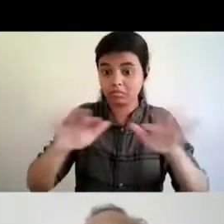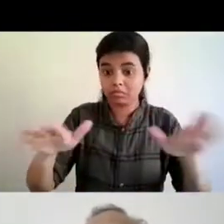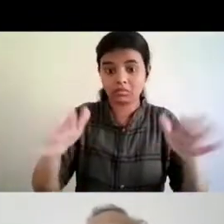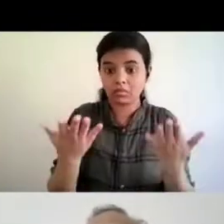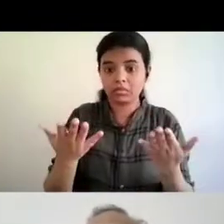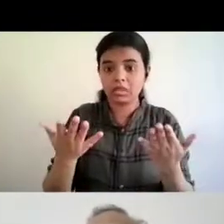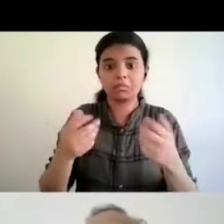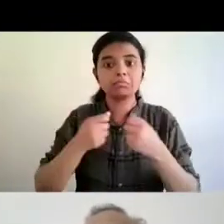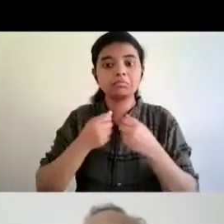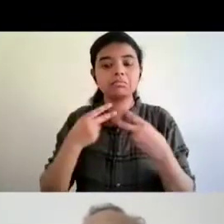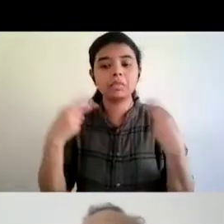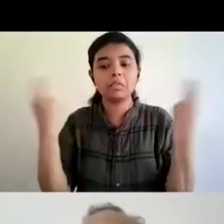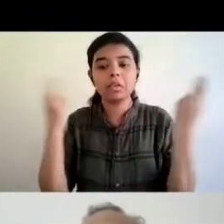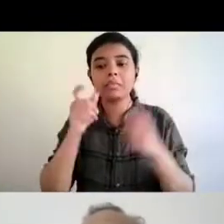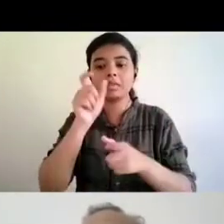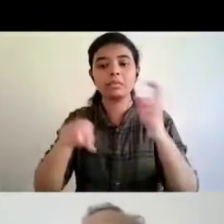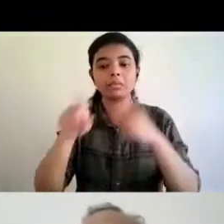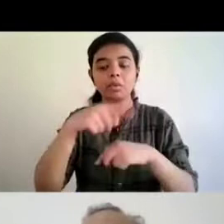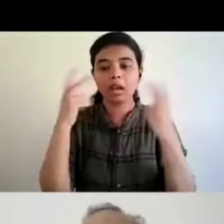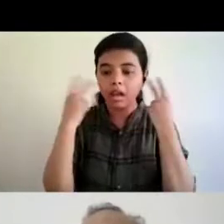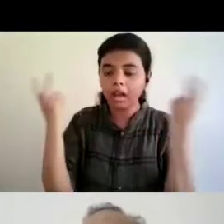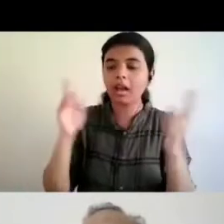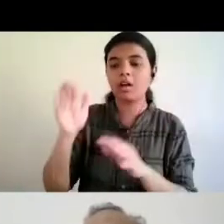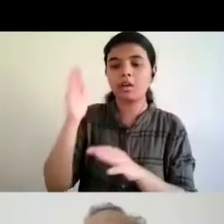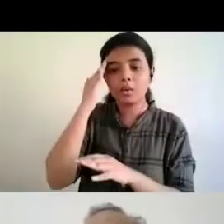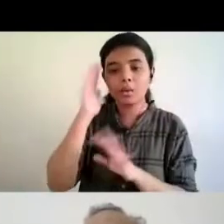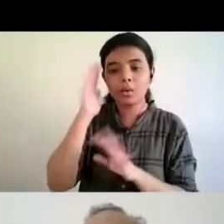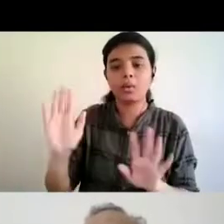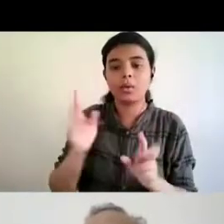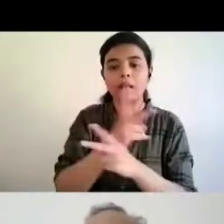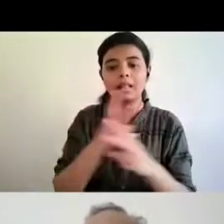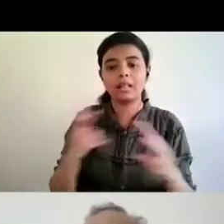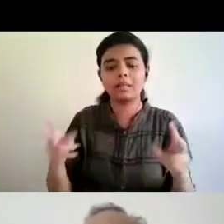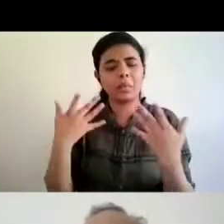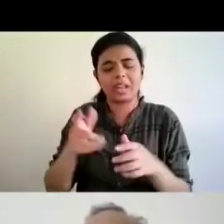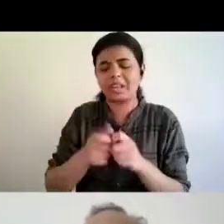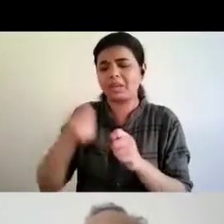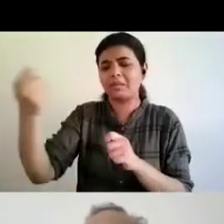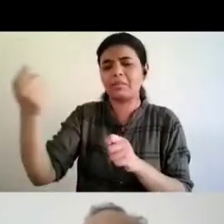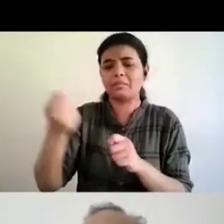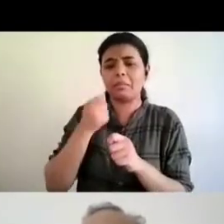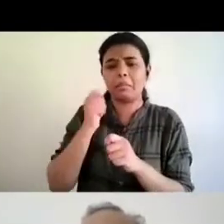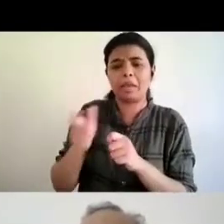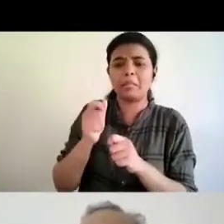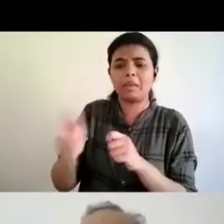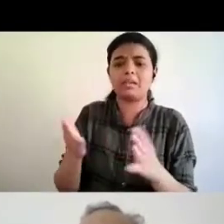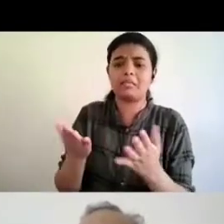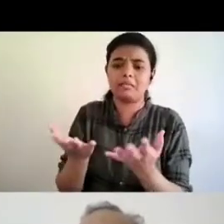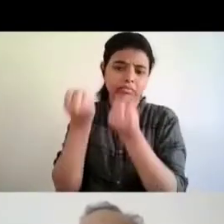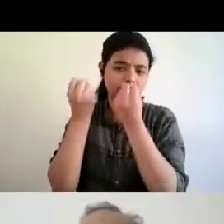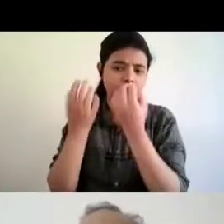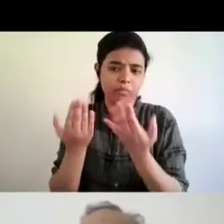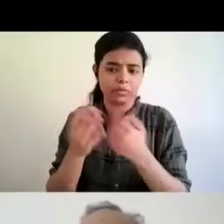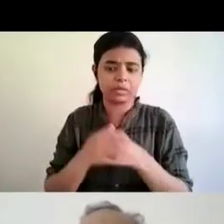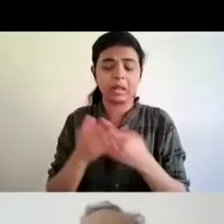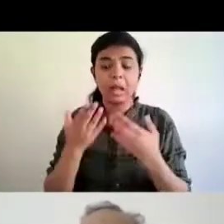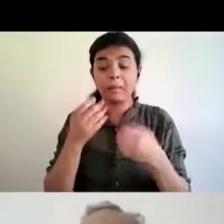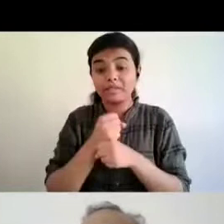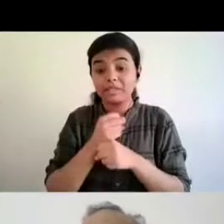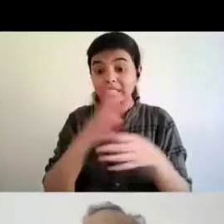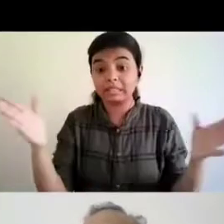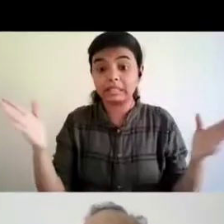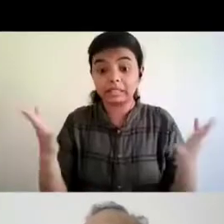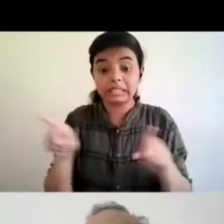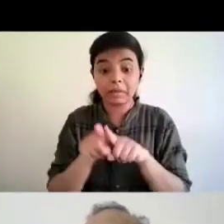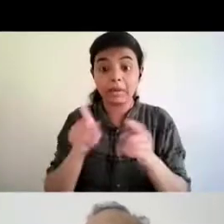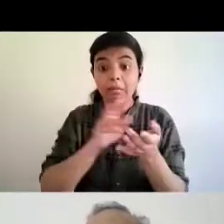royalties uh or whatever funding arrangement they get into but generally if we are preparing